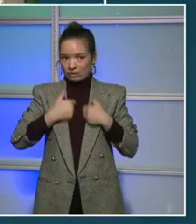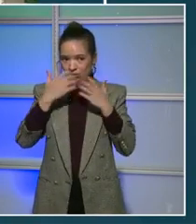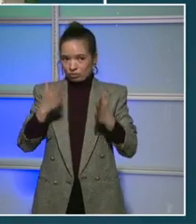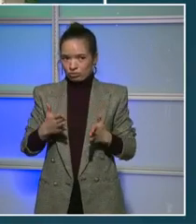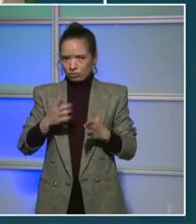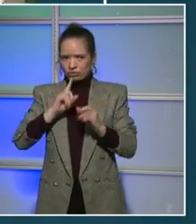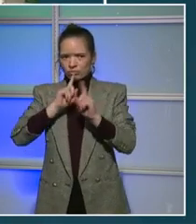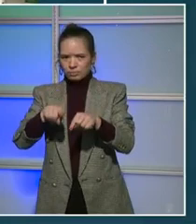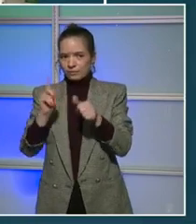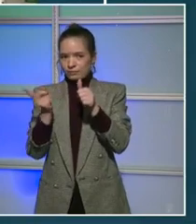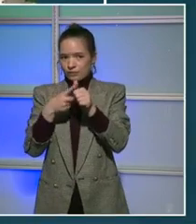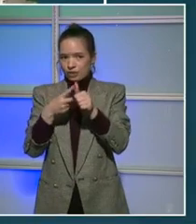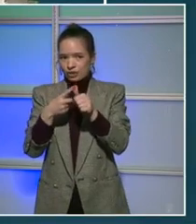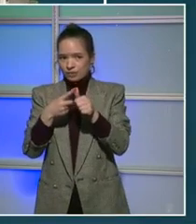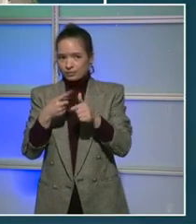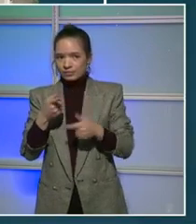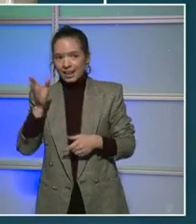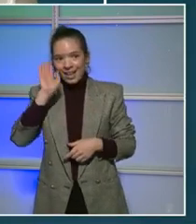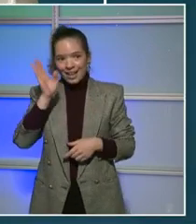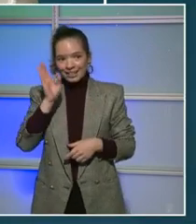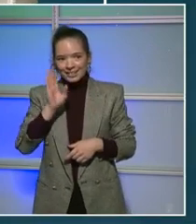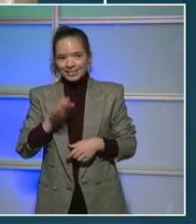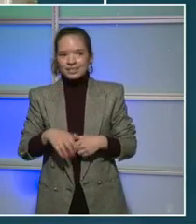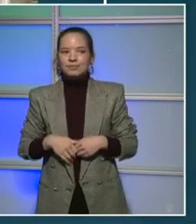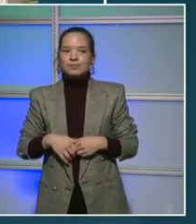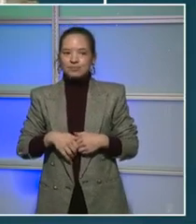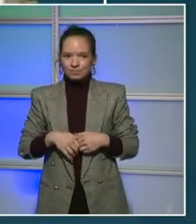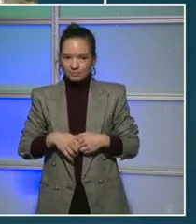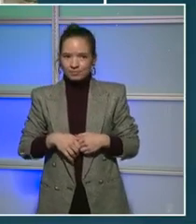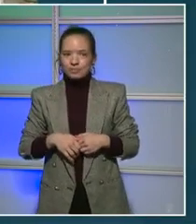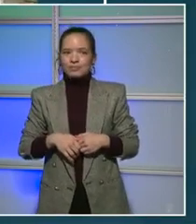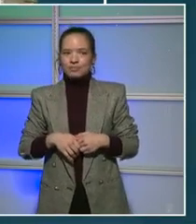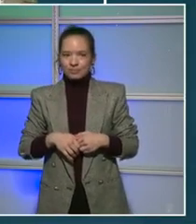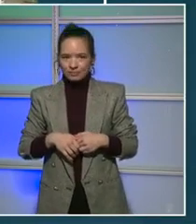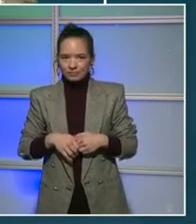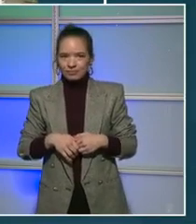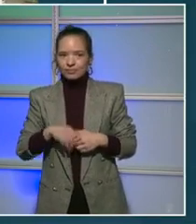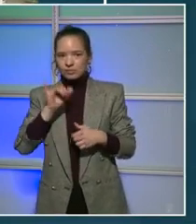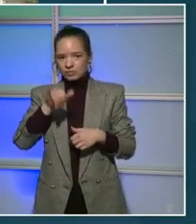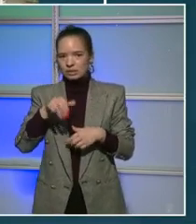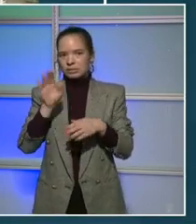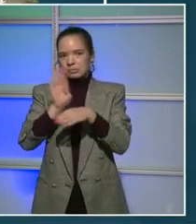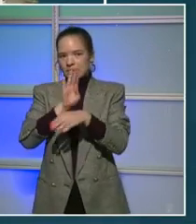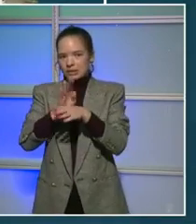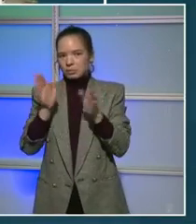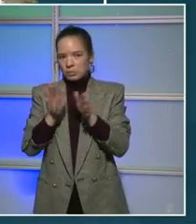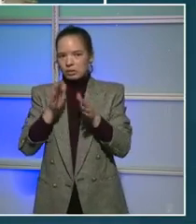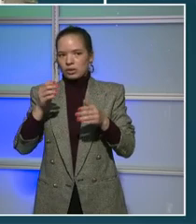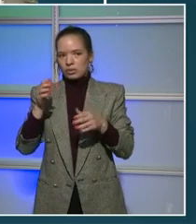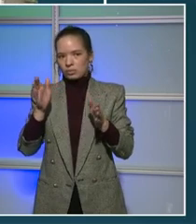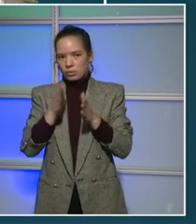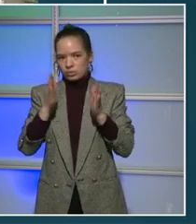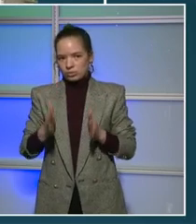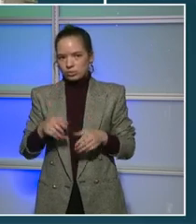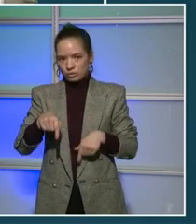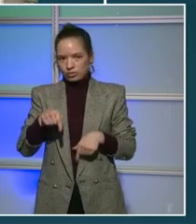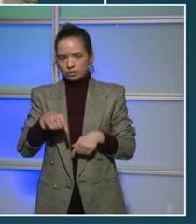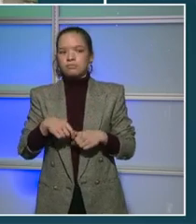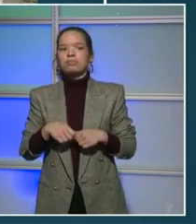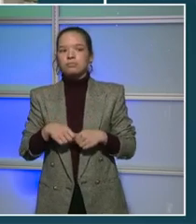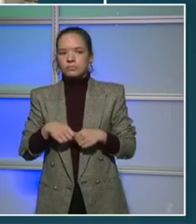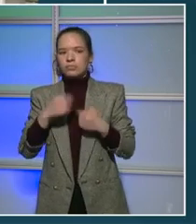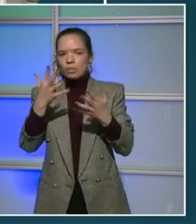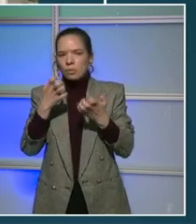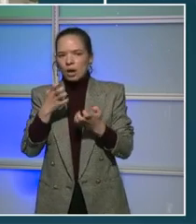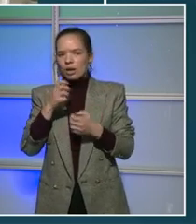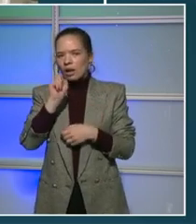Hi, my name is Yusafi. And I'm a small business owner in Ward 3. I would like to ask the